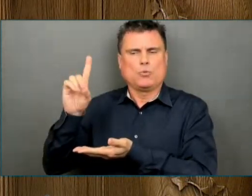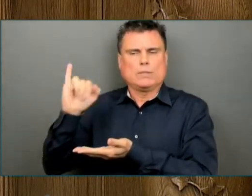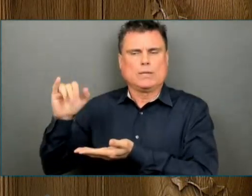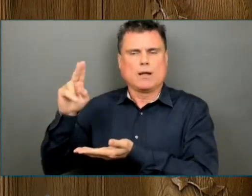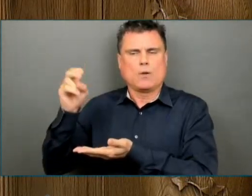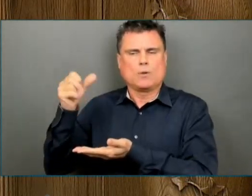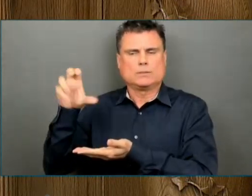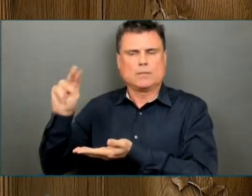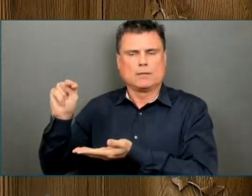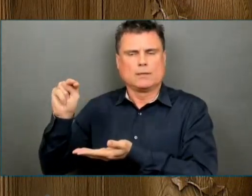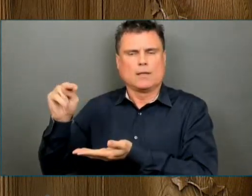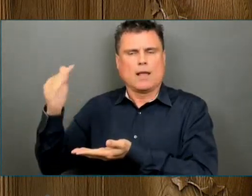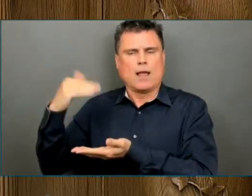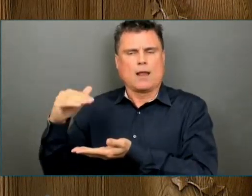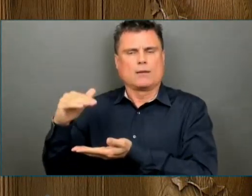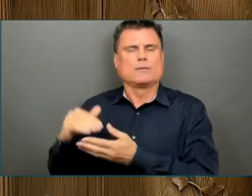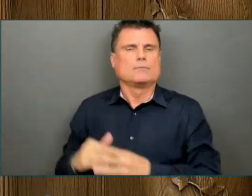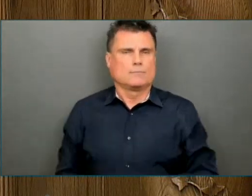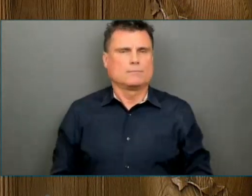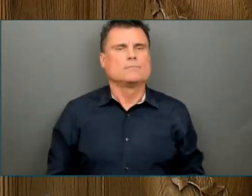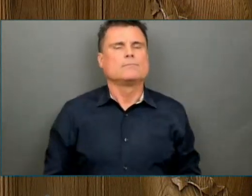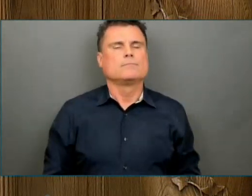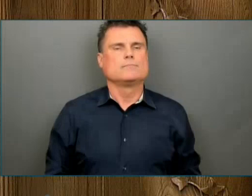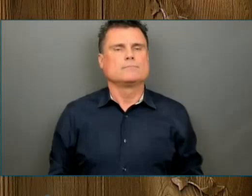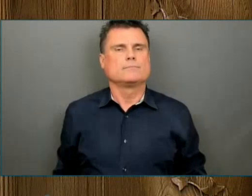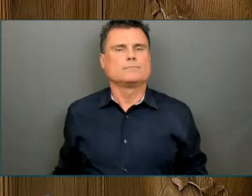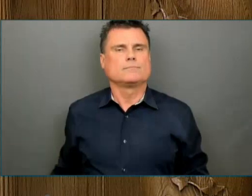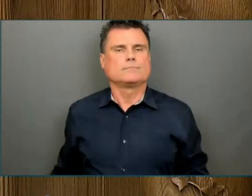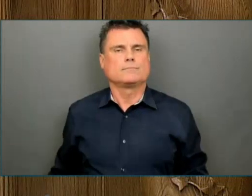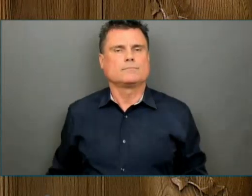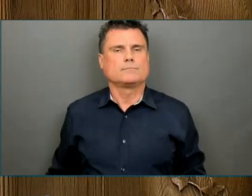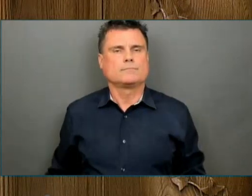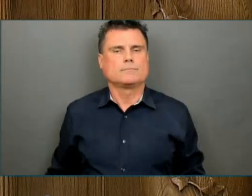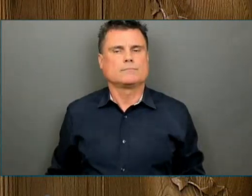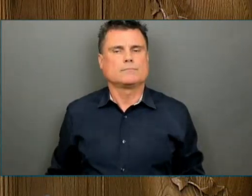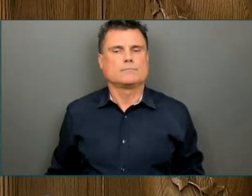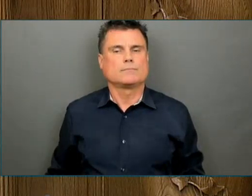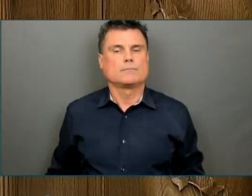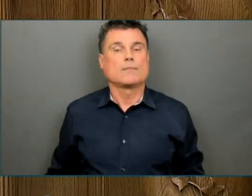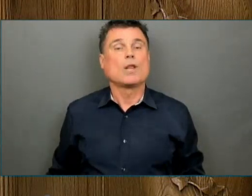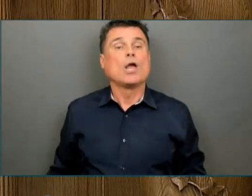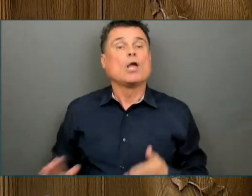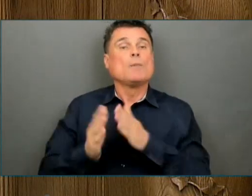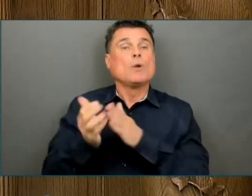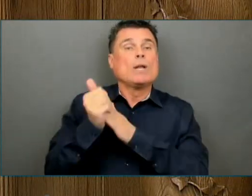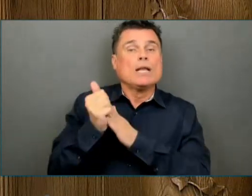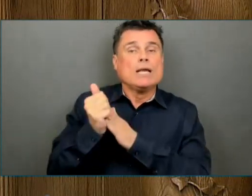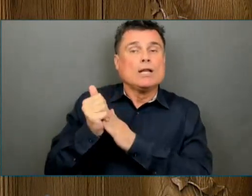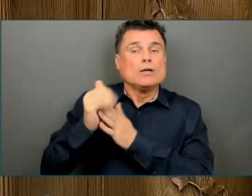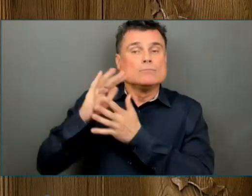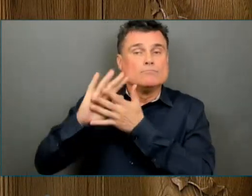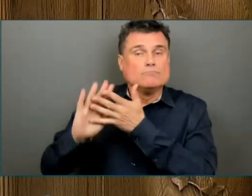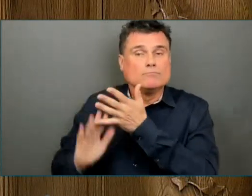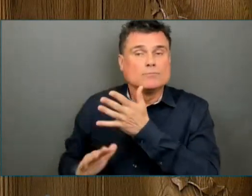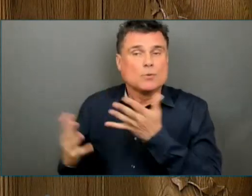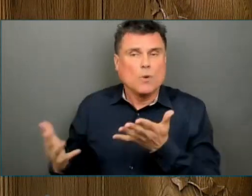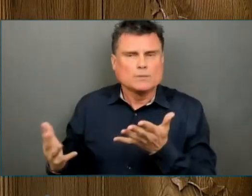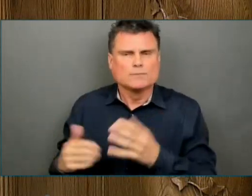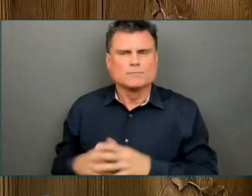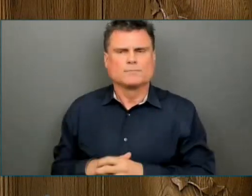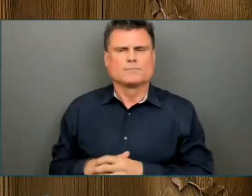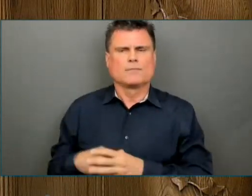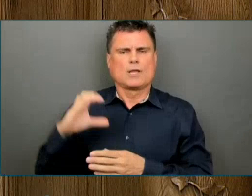Other community leaders include political watchdog Dermid Travis, war heroes George Chow and Norman Kirby,